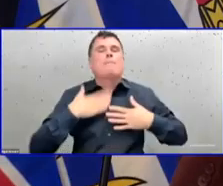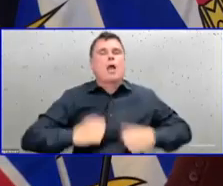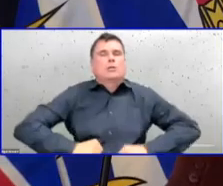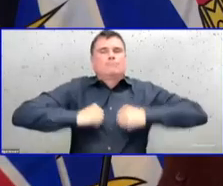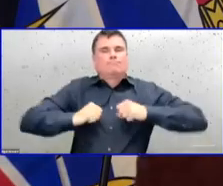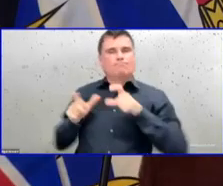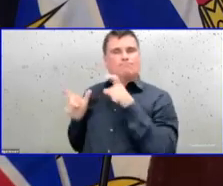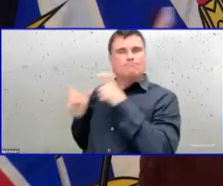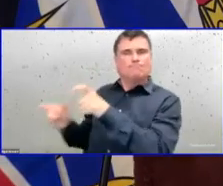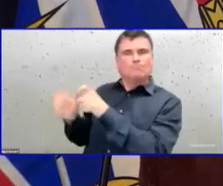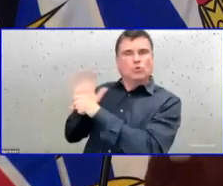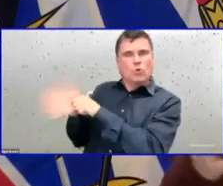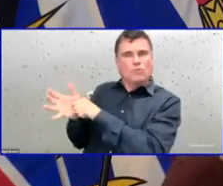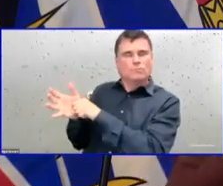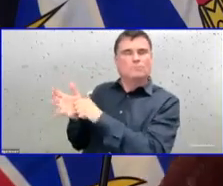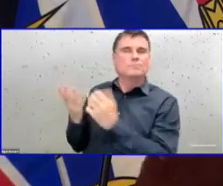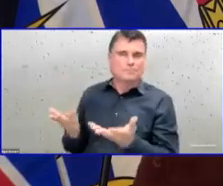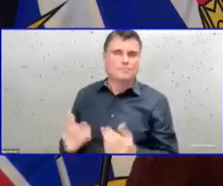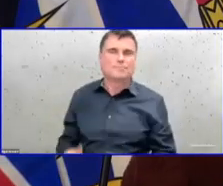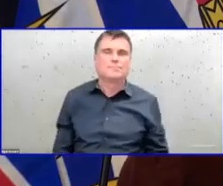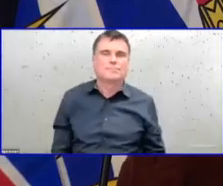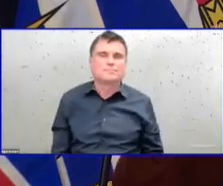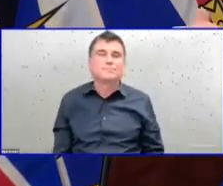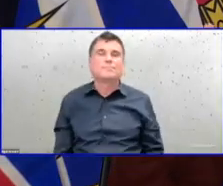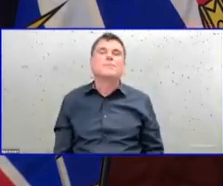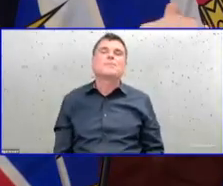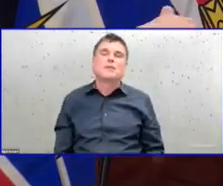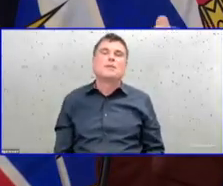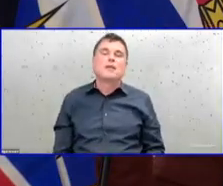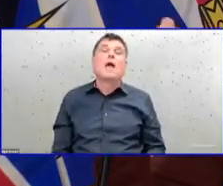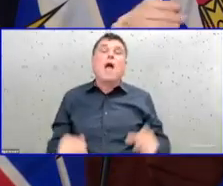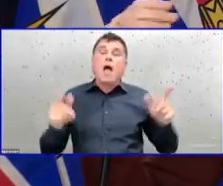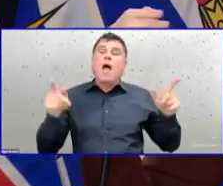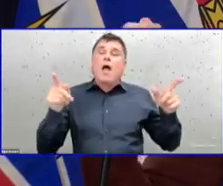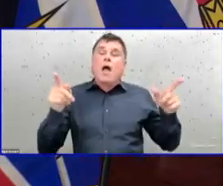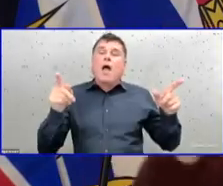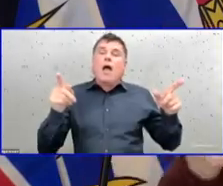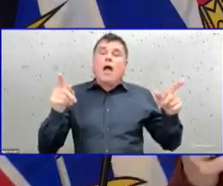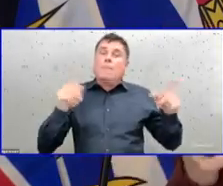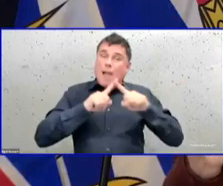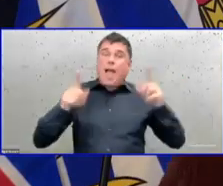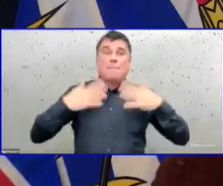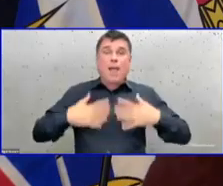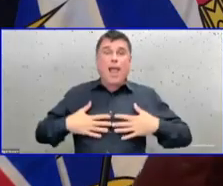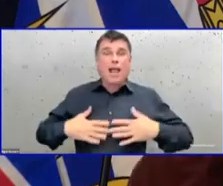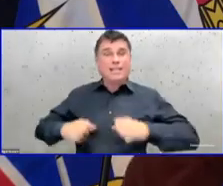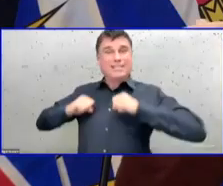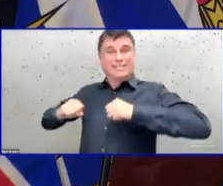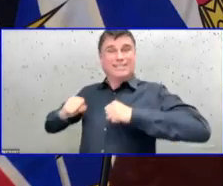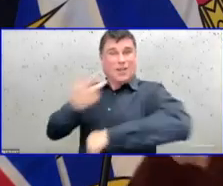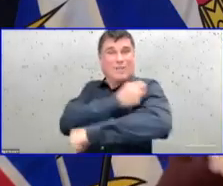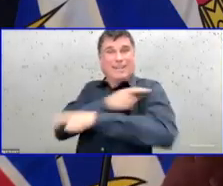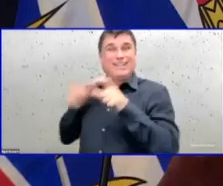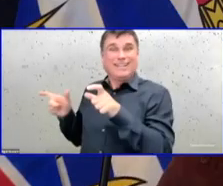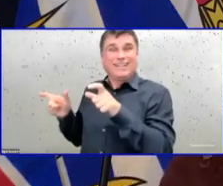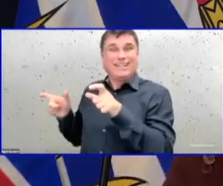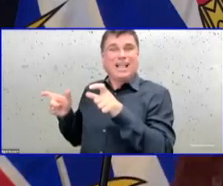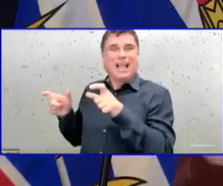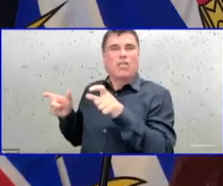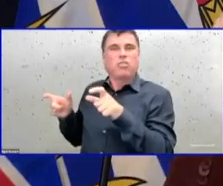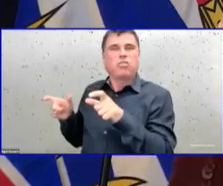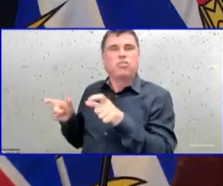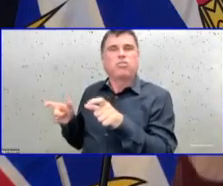in some people in the community in particular, as we see over age 70, over age 80. So it is the people around